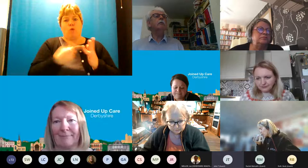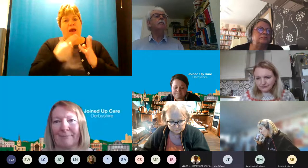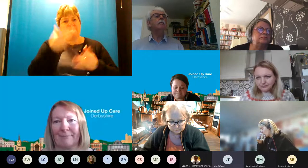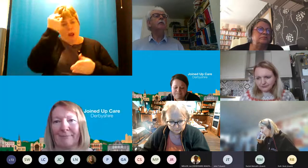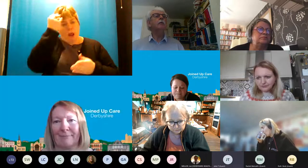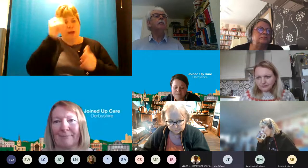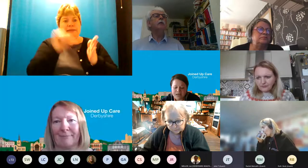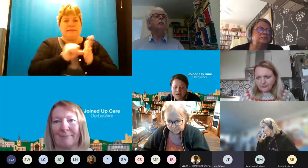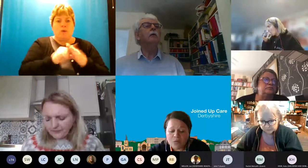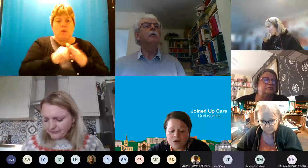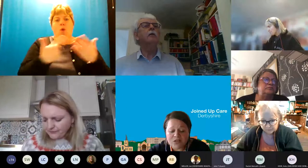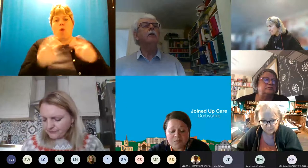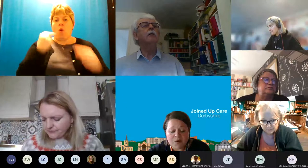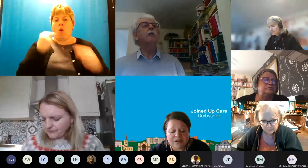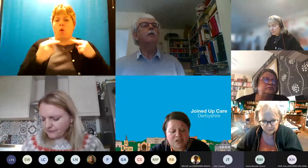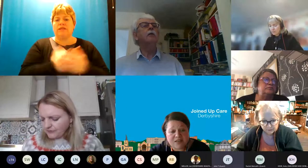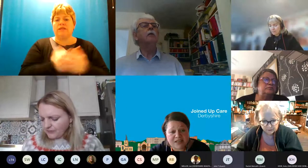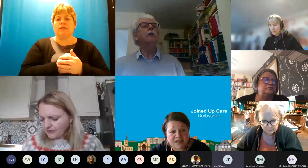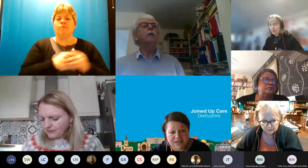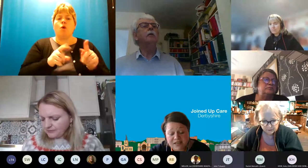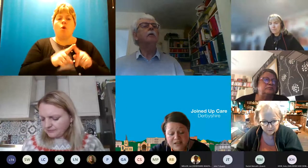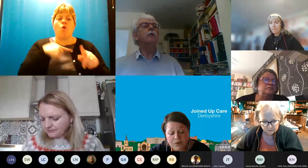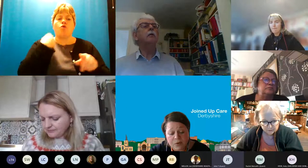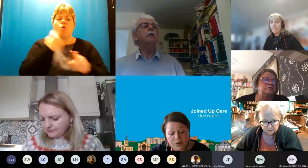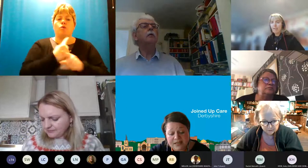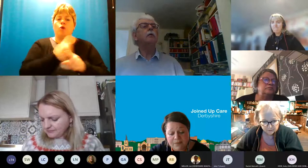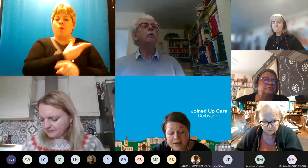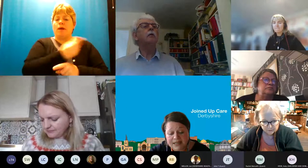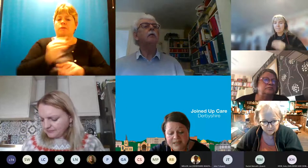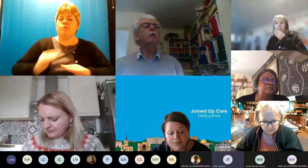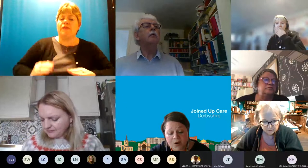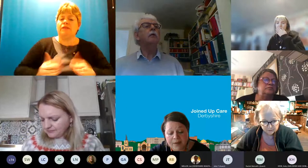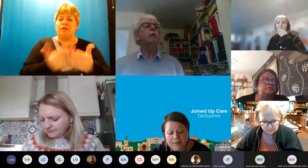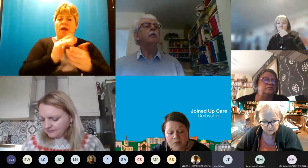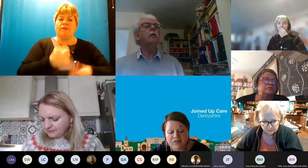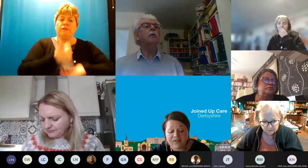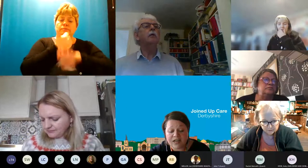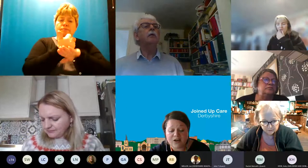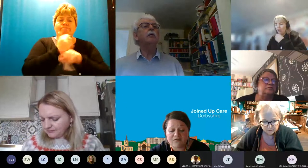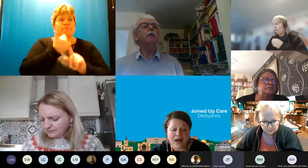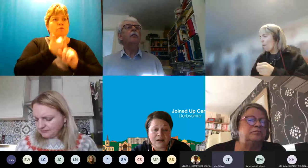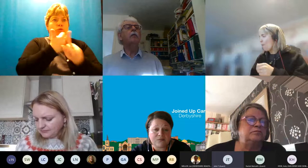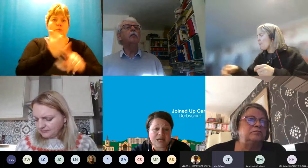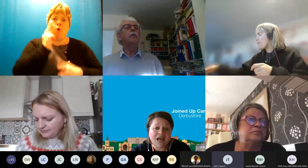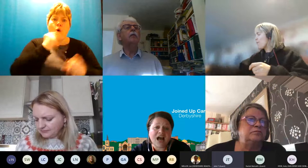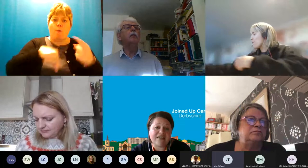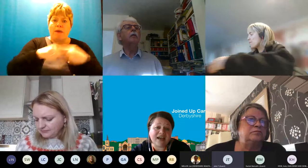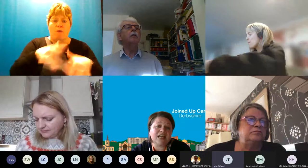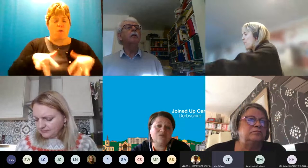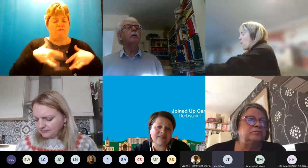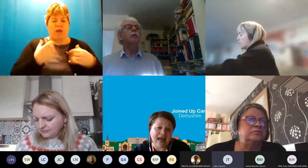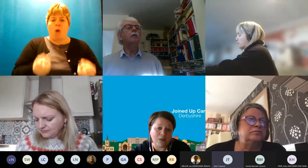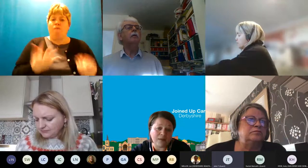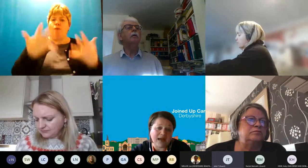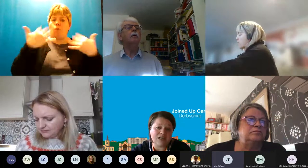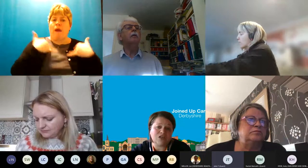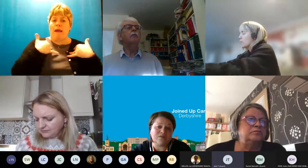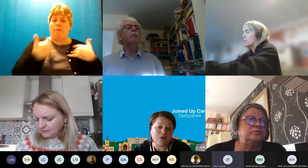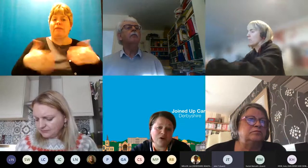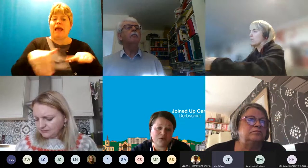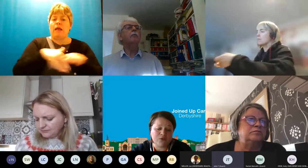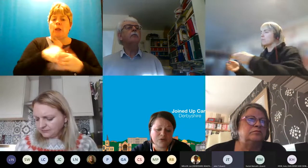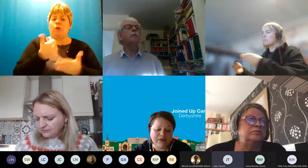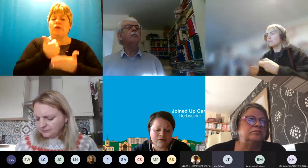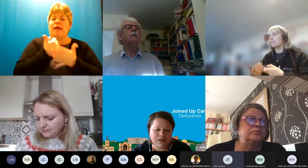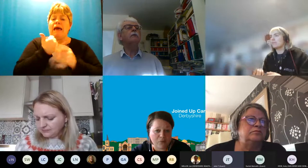or autism we also spoke about some of the services that we were putting in place to support people who are feeling overwhelmed and that included the help line